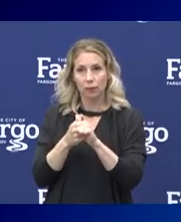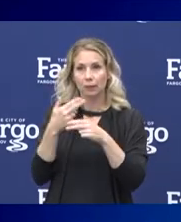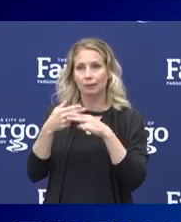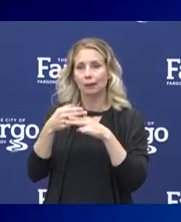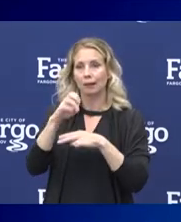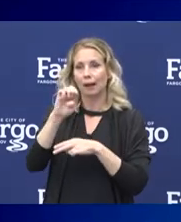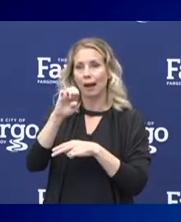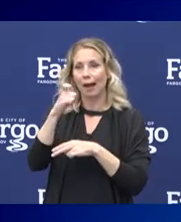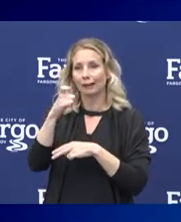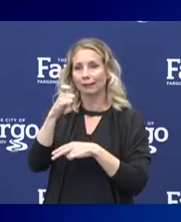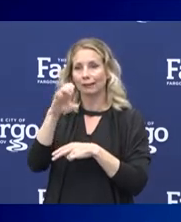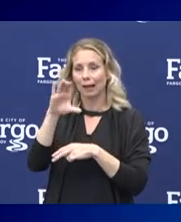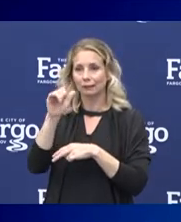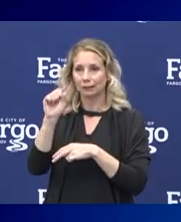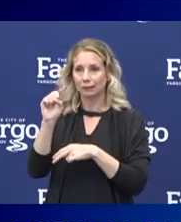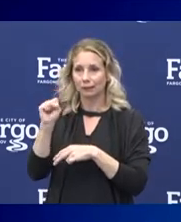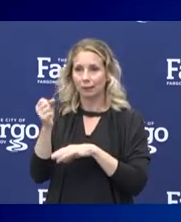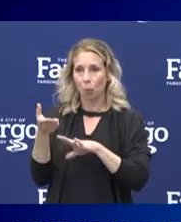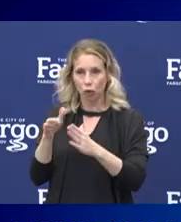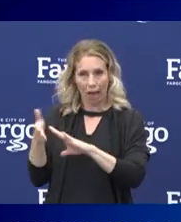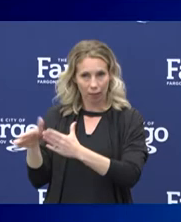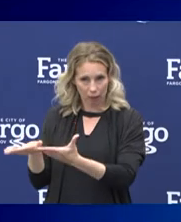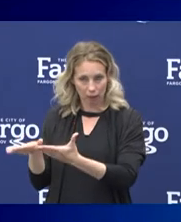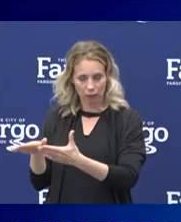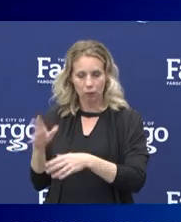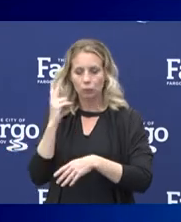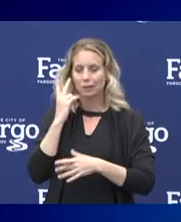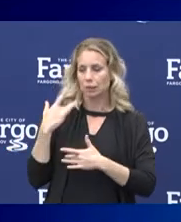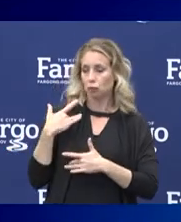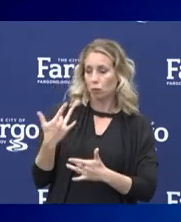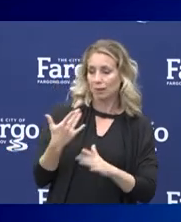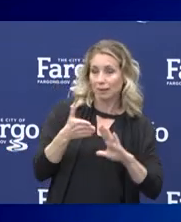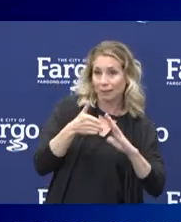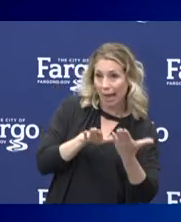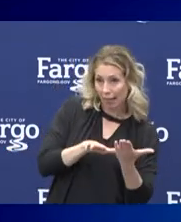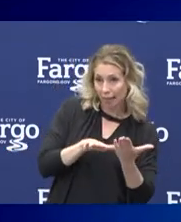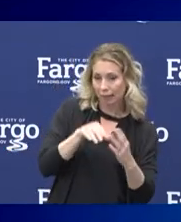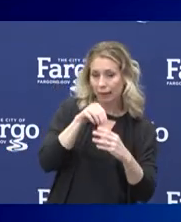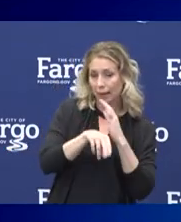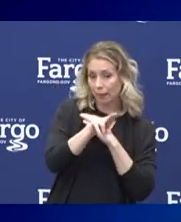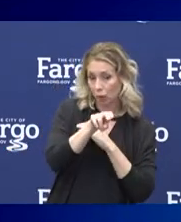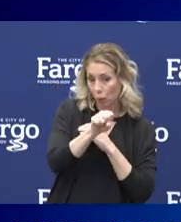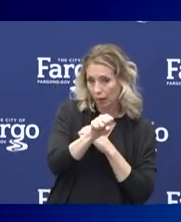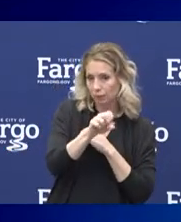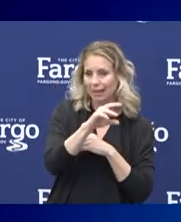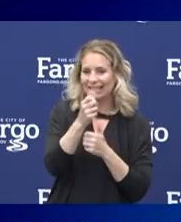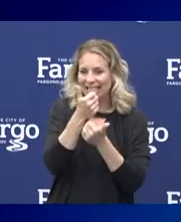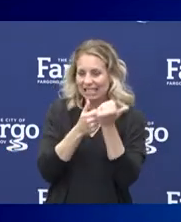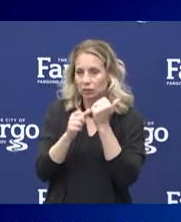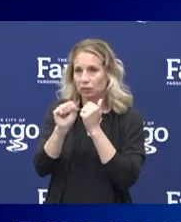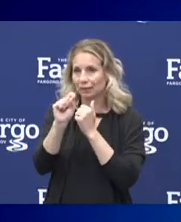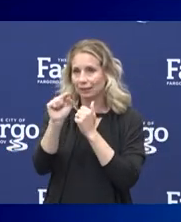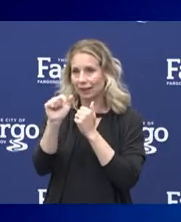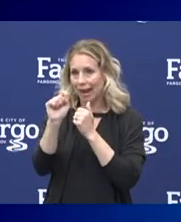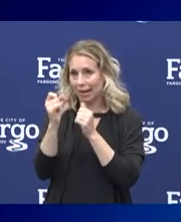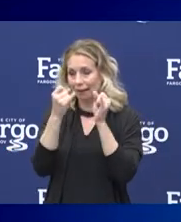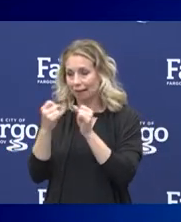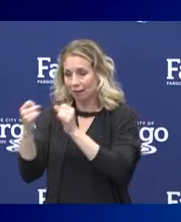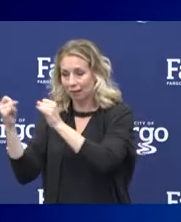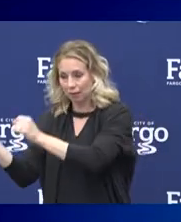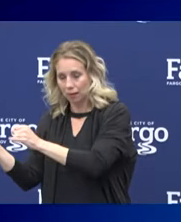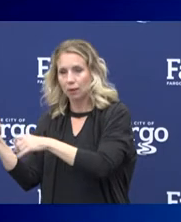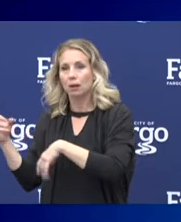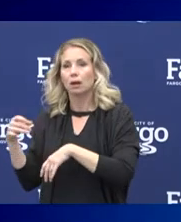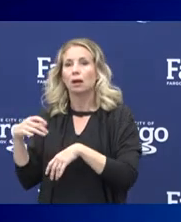mortality. We look at trends of deaths in the United States and by state over the previous several